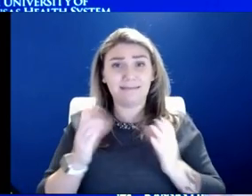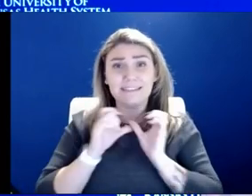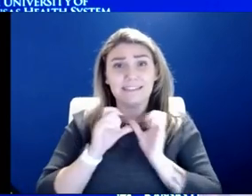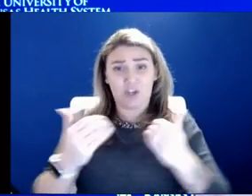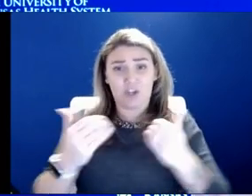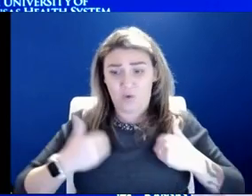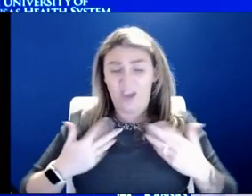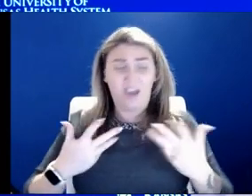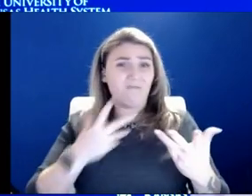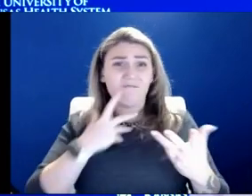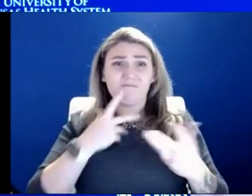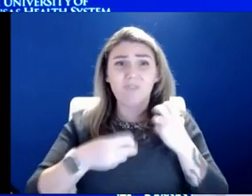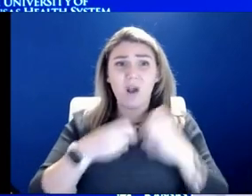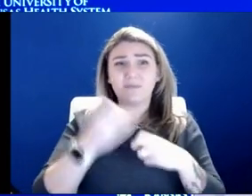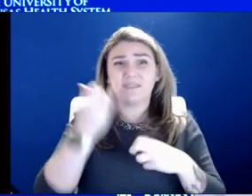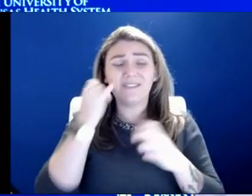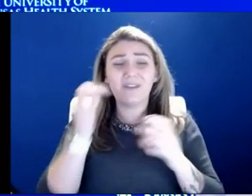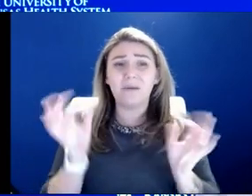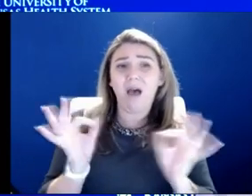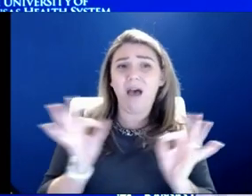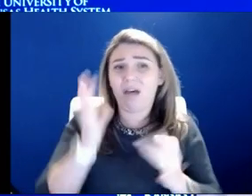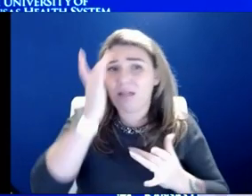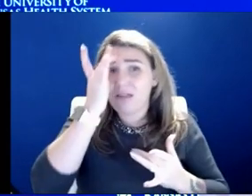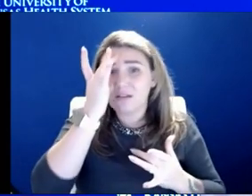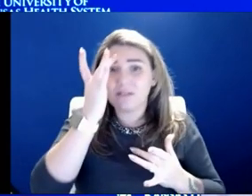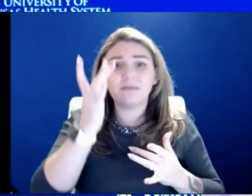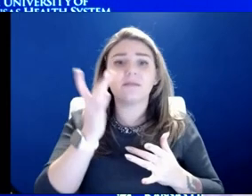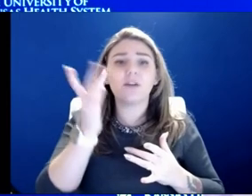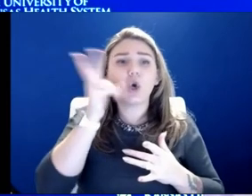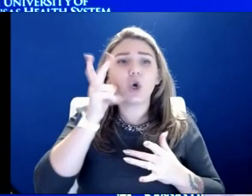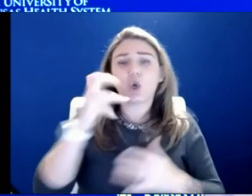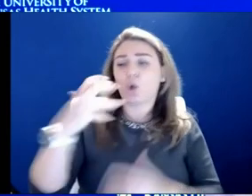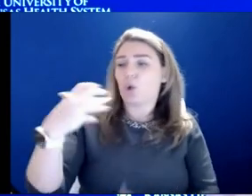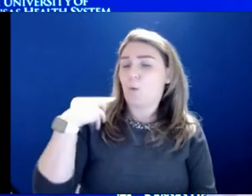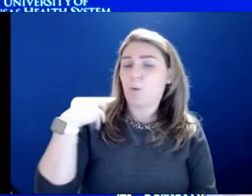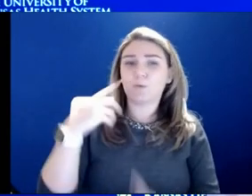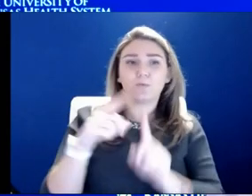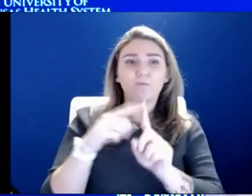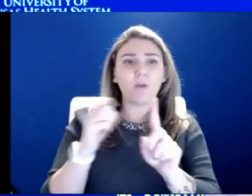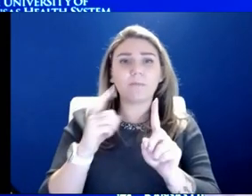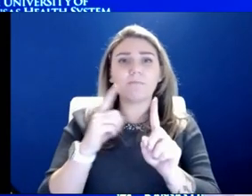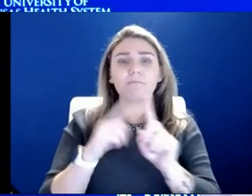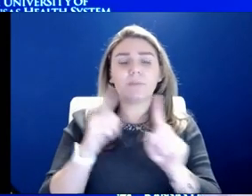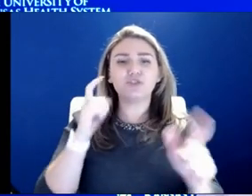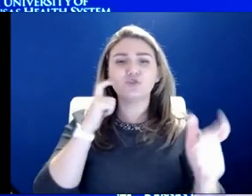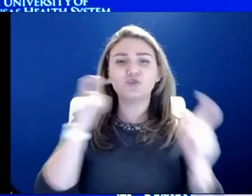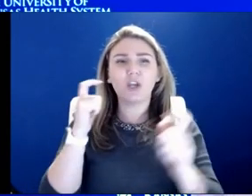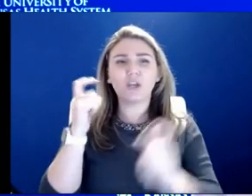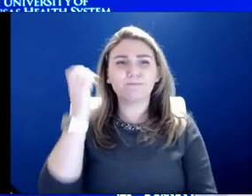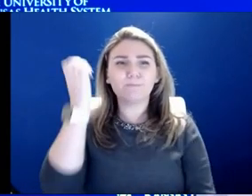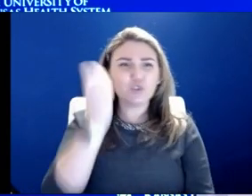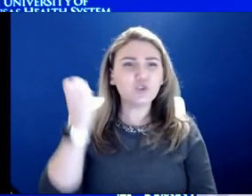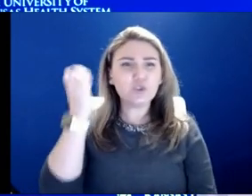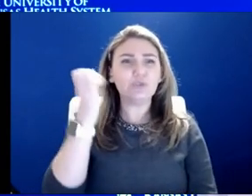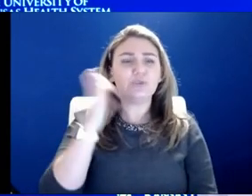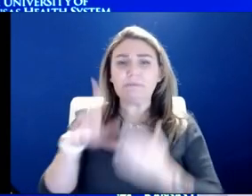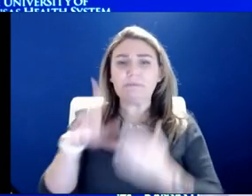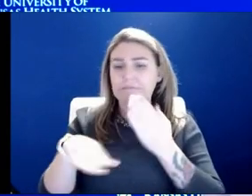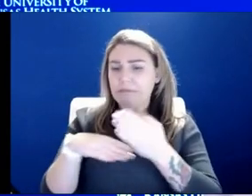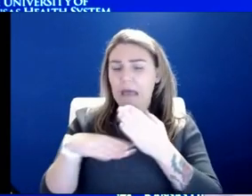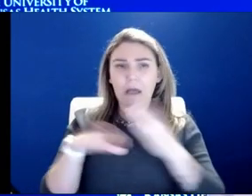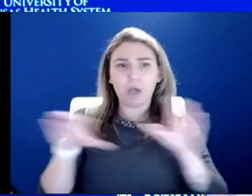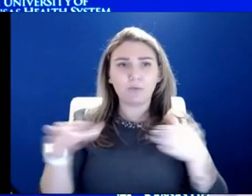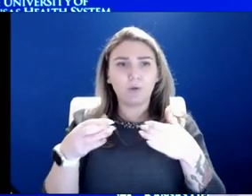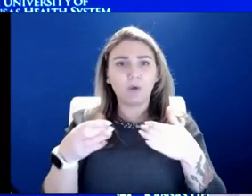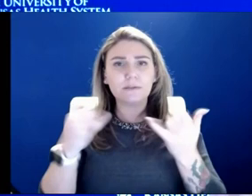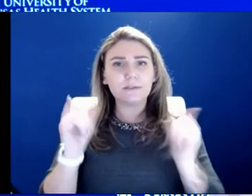if they've had mild illness, we heard some coaches from the big European soccer leagues still talking about those